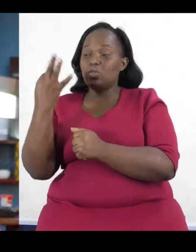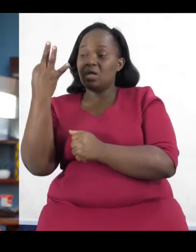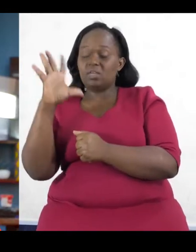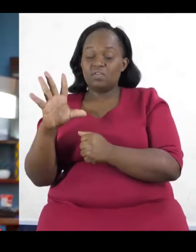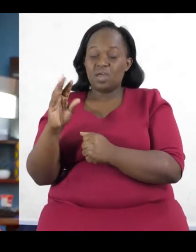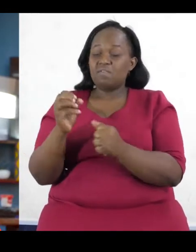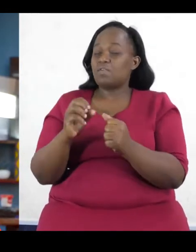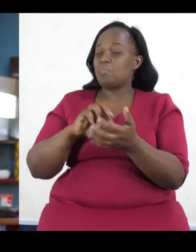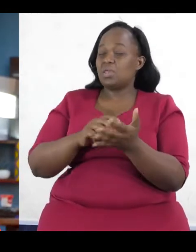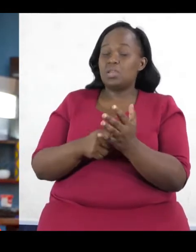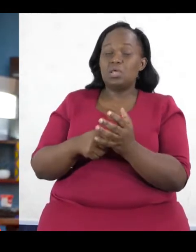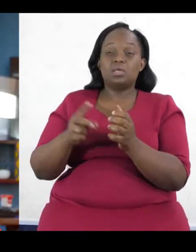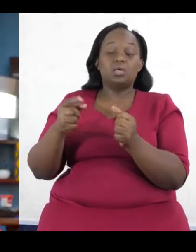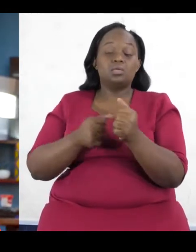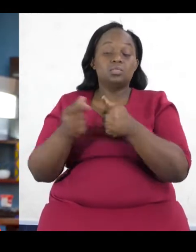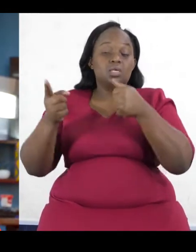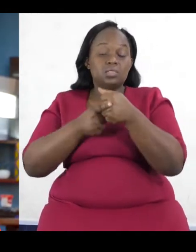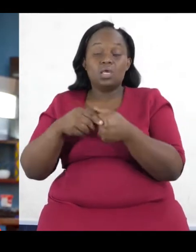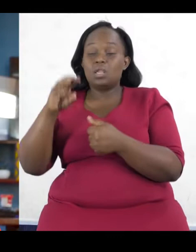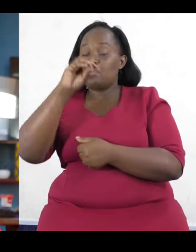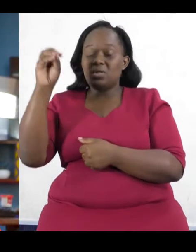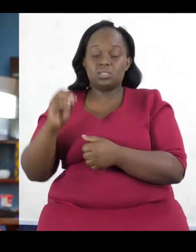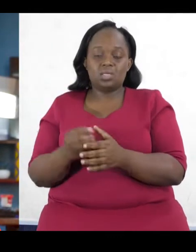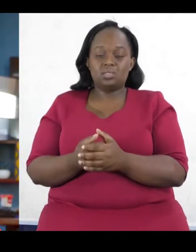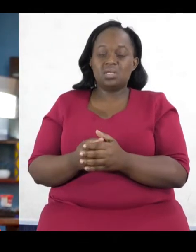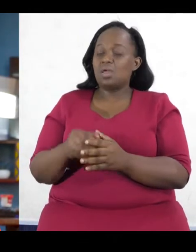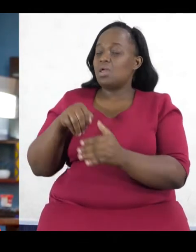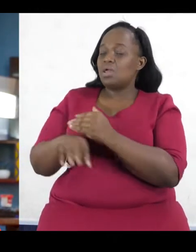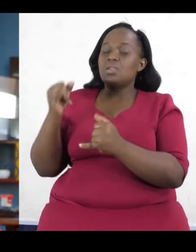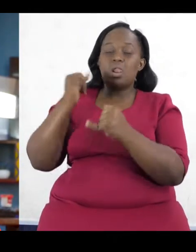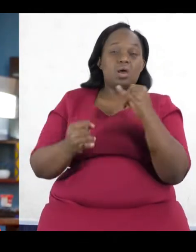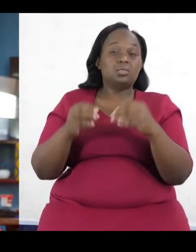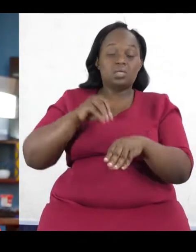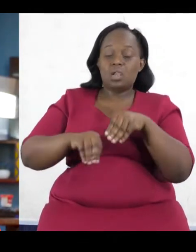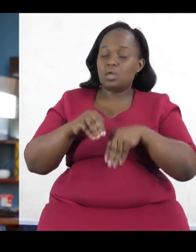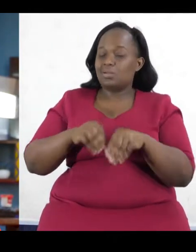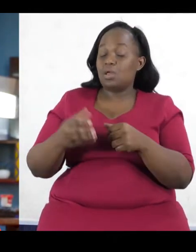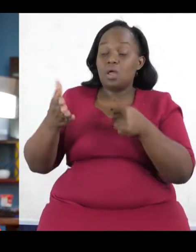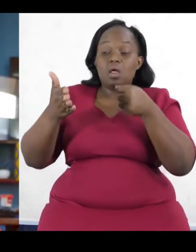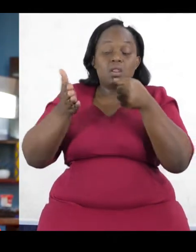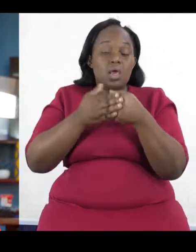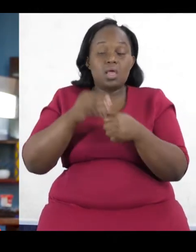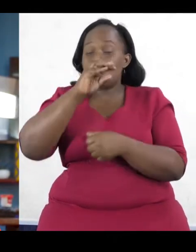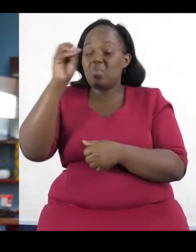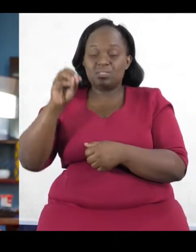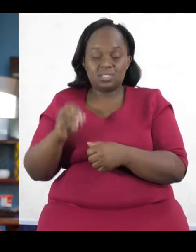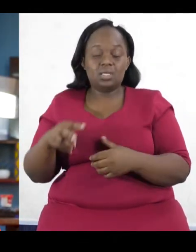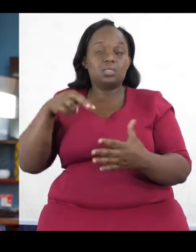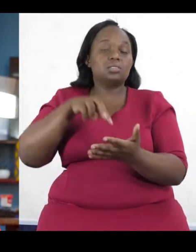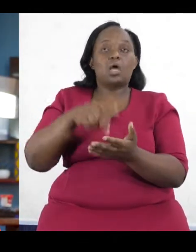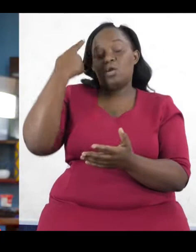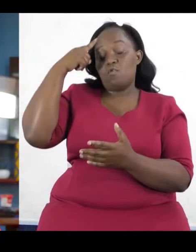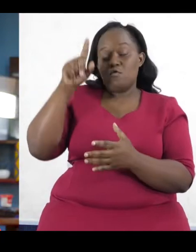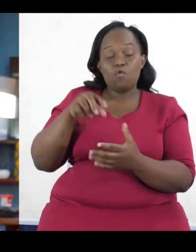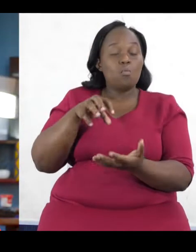about 36% of the population. And yet, in the last election, only about 9% of them who vied